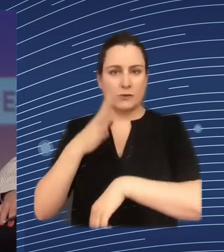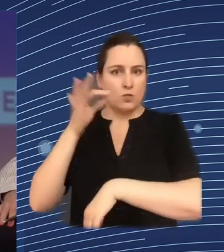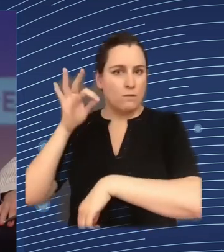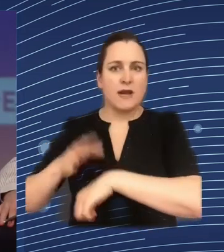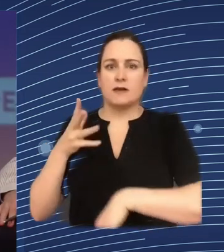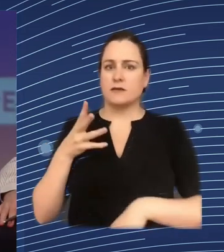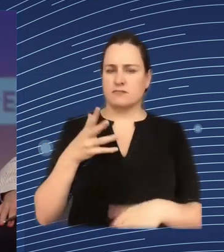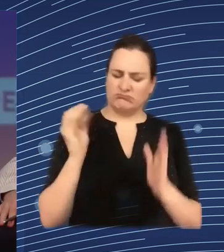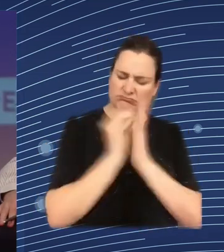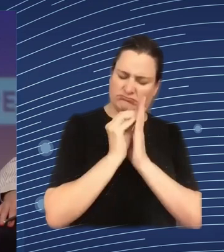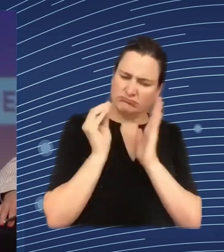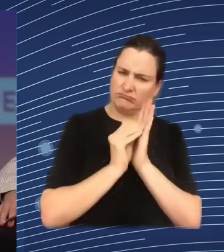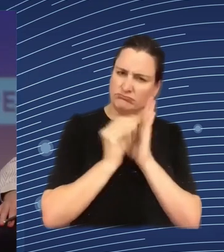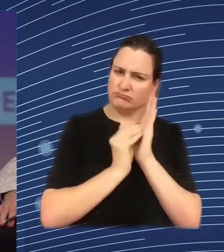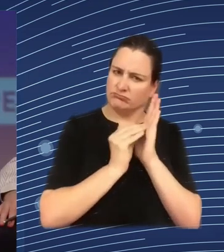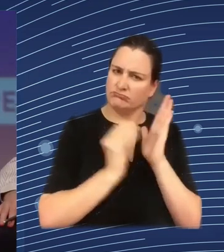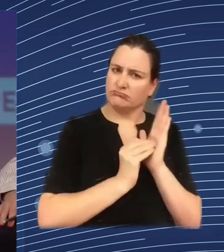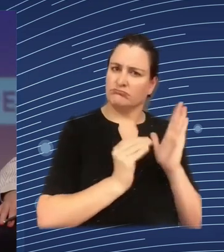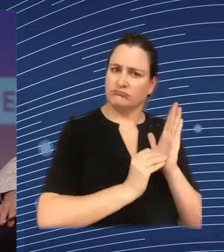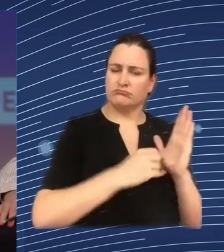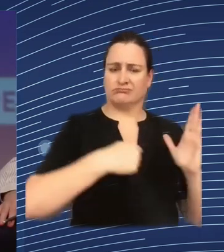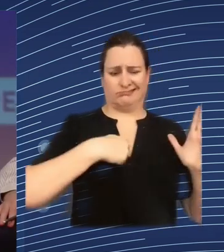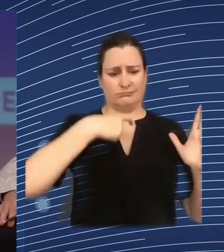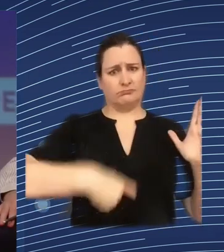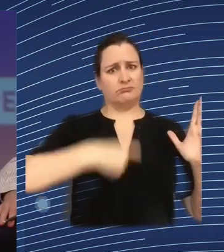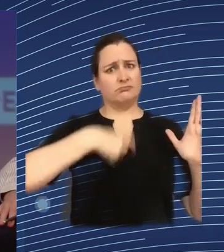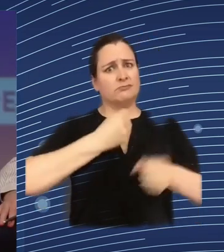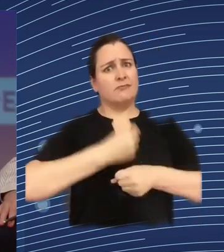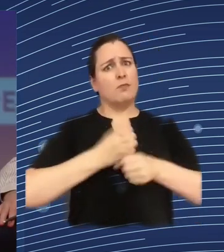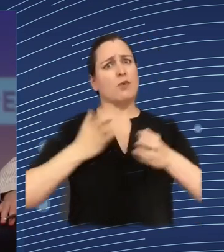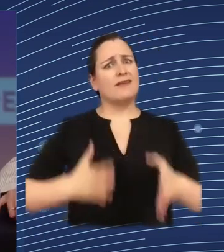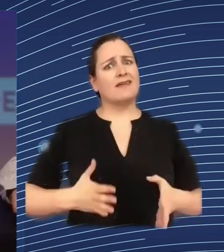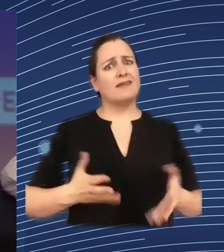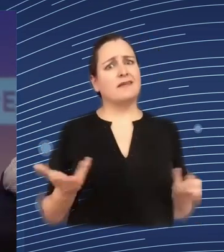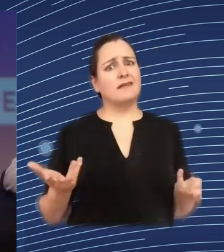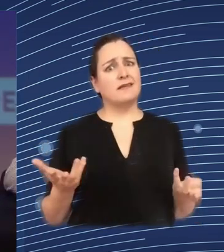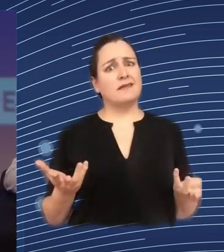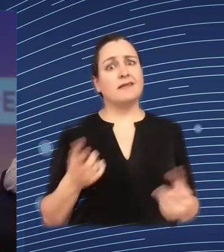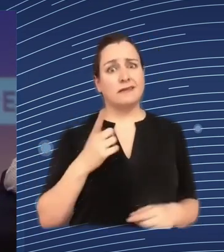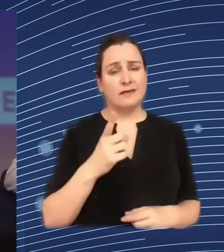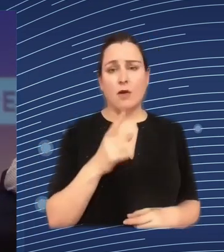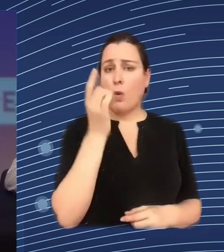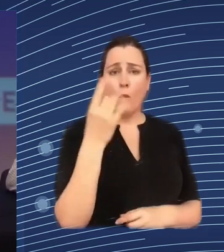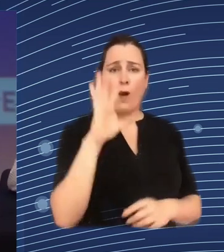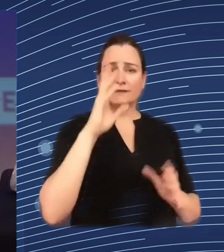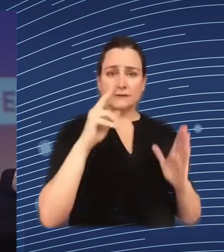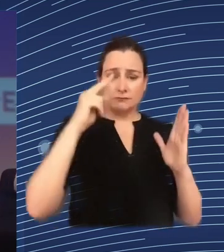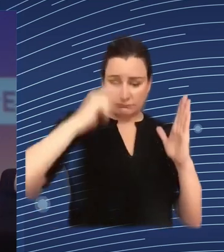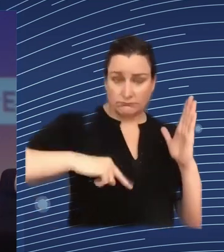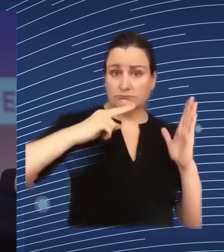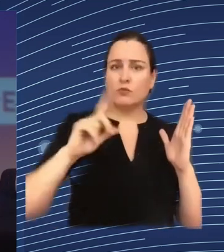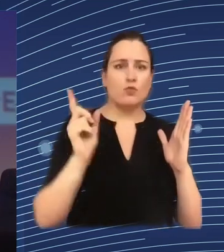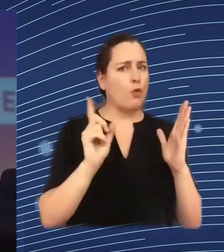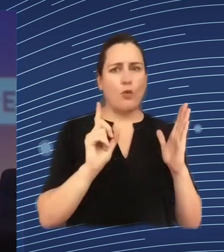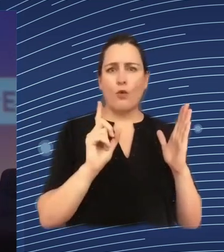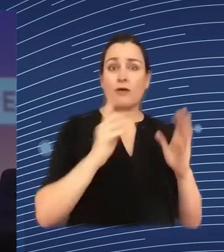data on employees which is collected content continuously that's important continuously continuously and used to